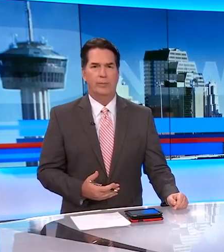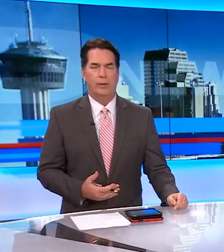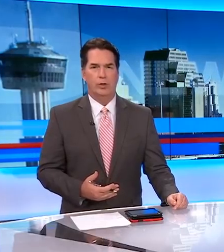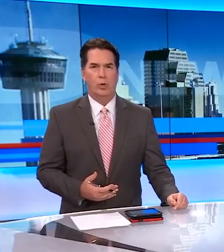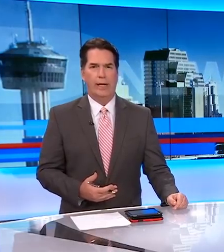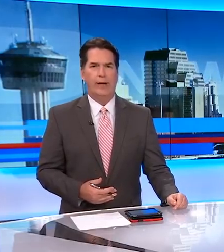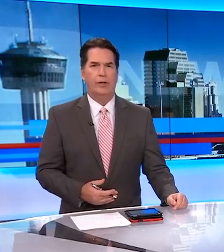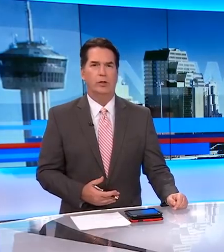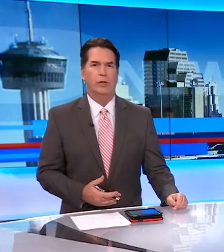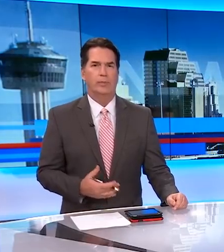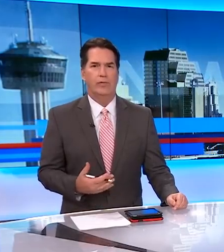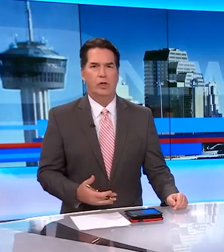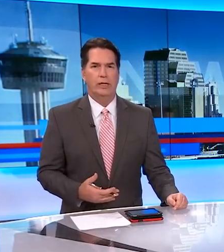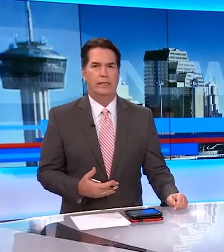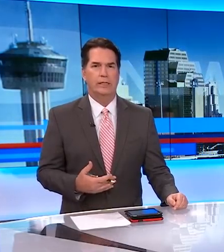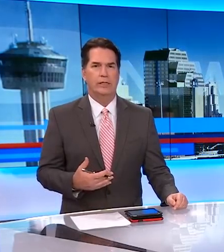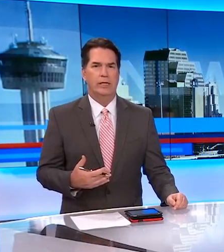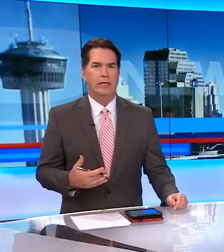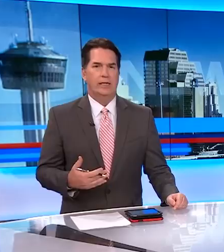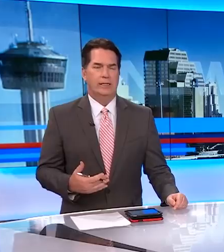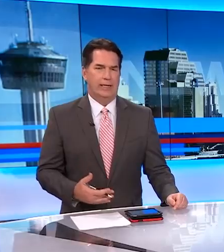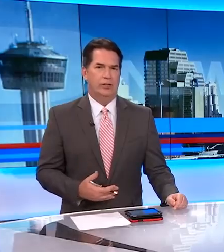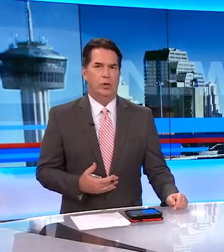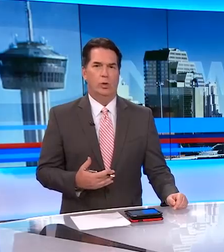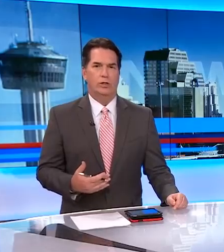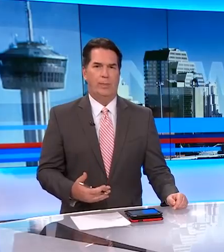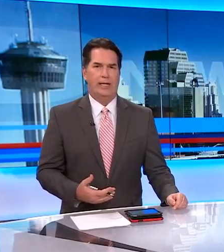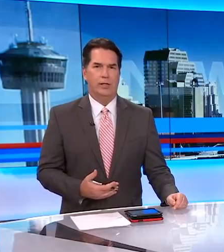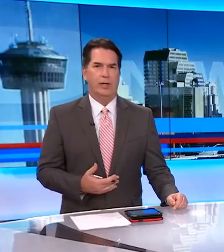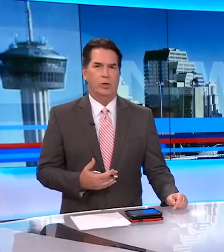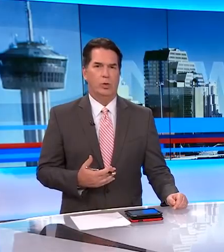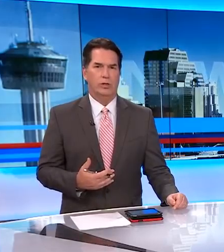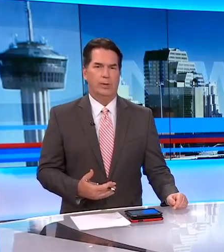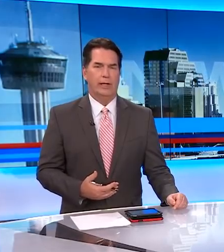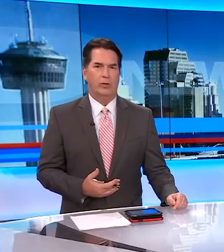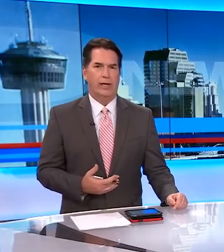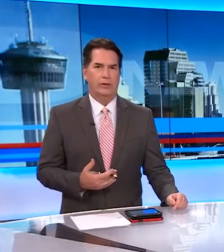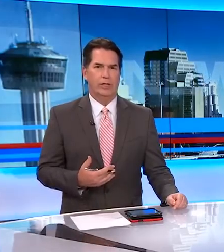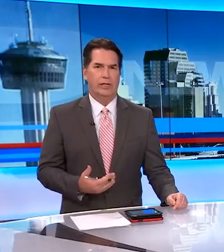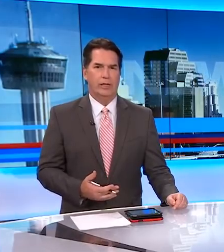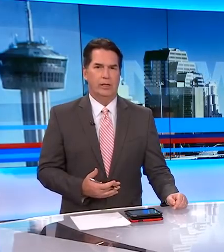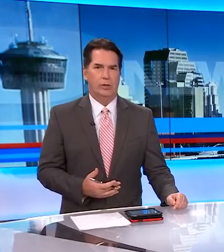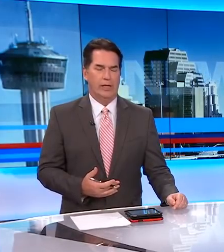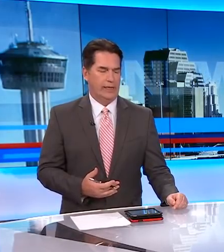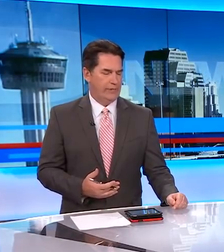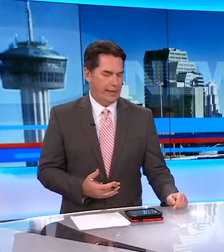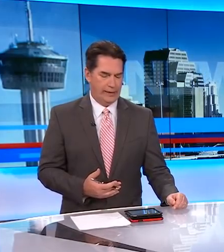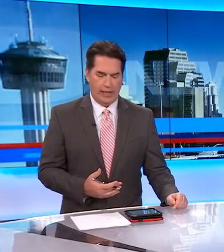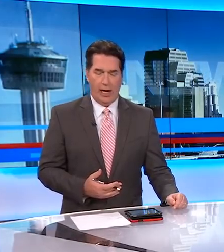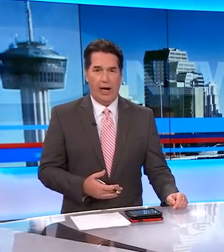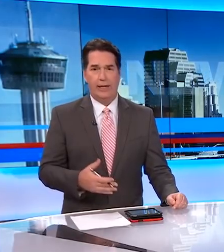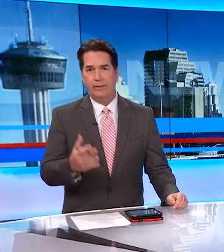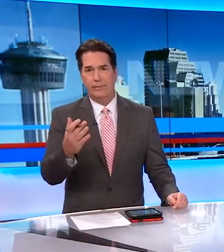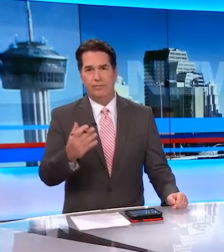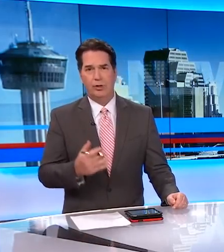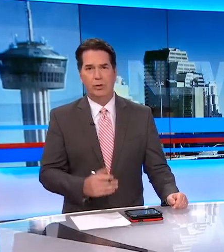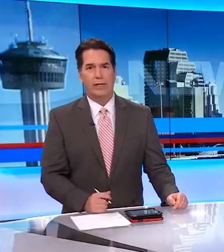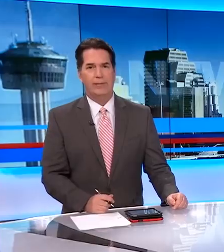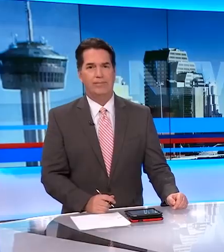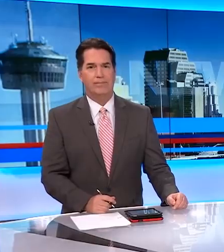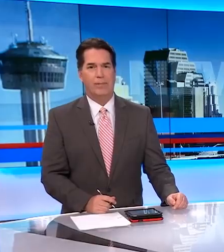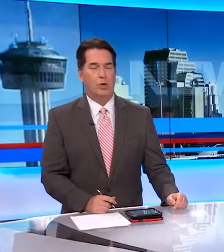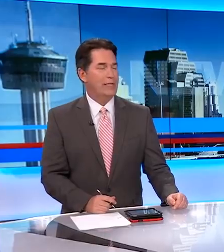reopening September 28th, including pavilions, tennis courts, basketball courts, playgrounds, those kind of things. All right.